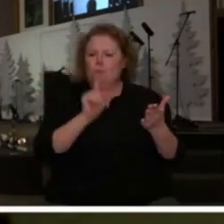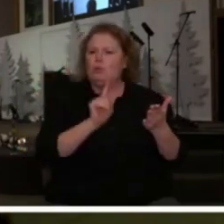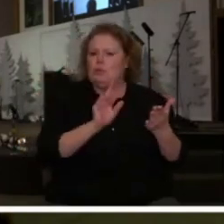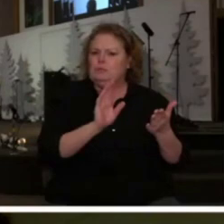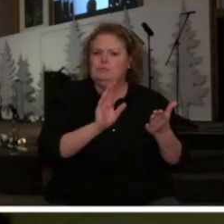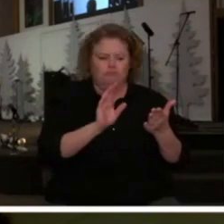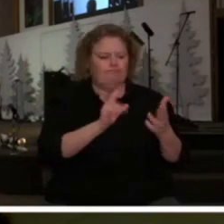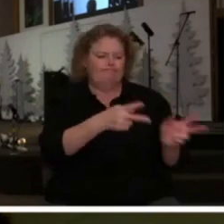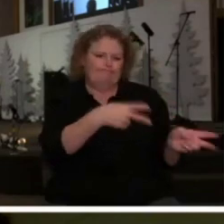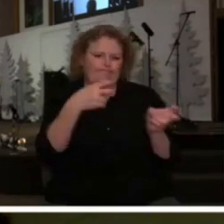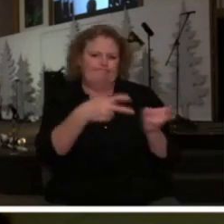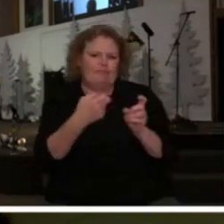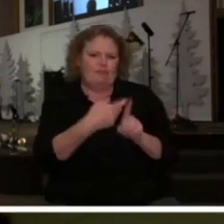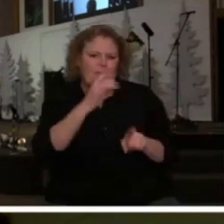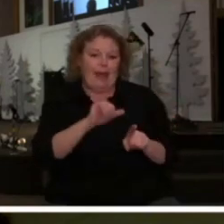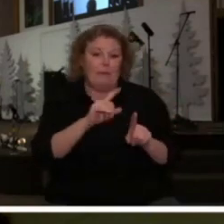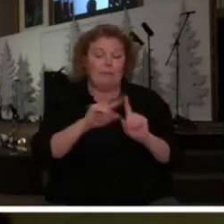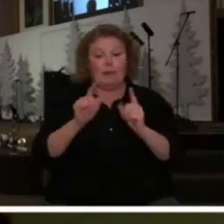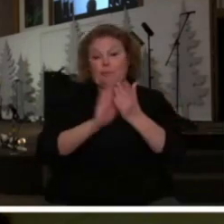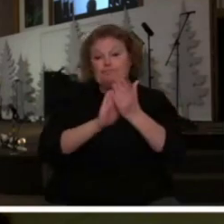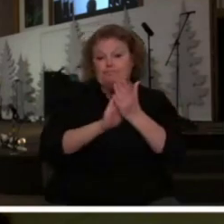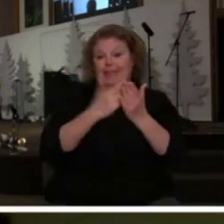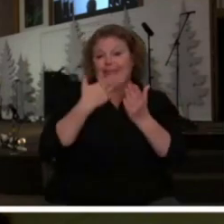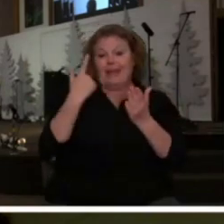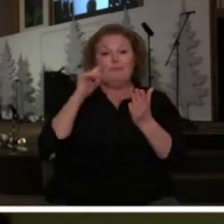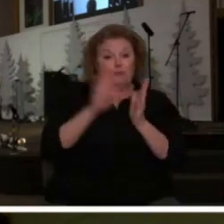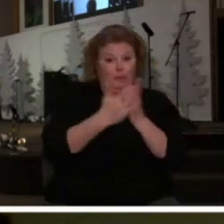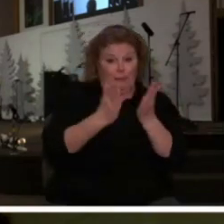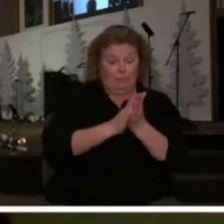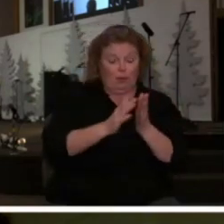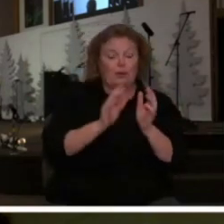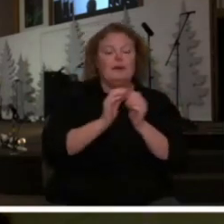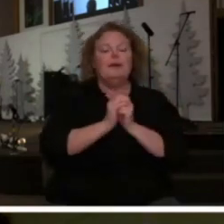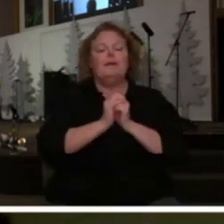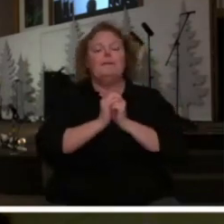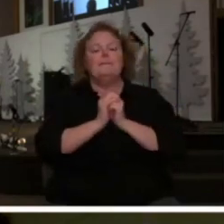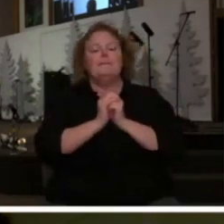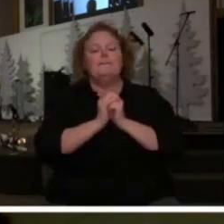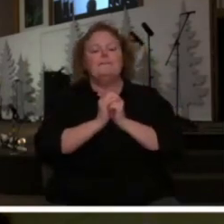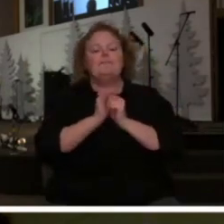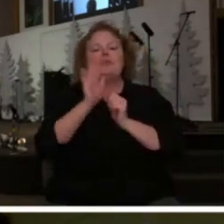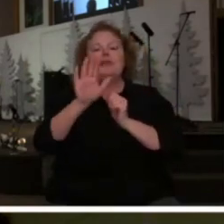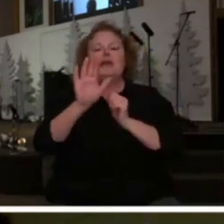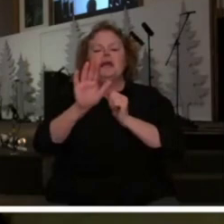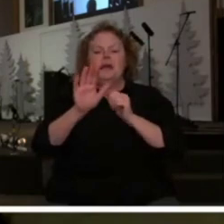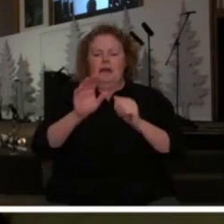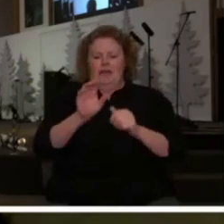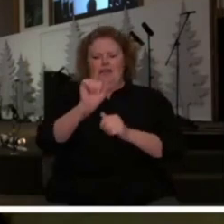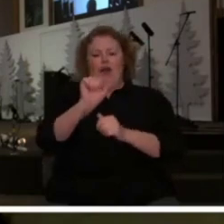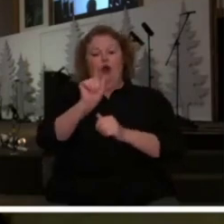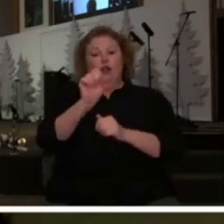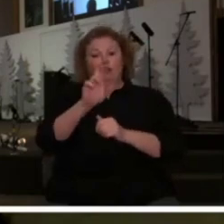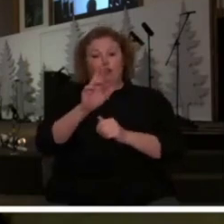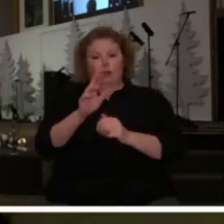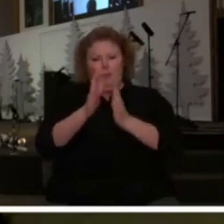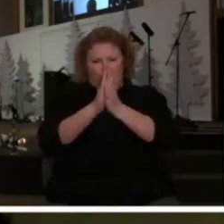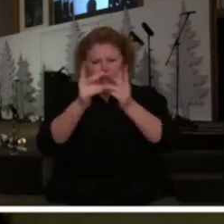but he certainly needs to be recognized for his work. And I need you to know something. The battle for the altar is real.